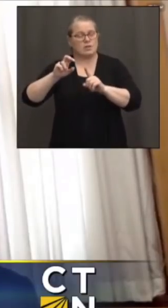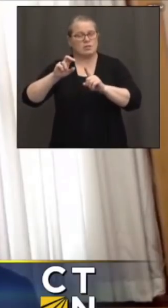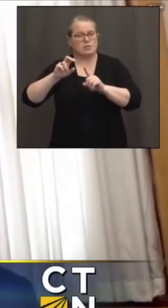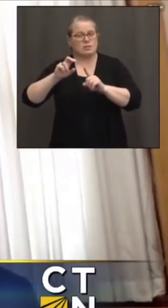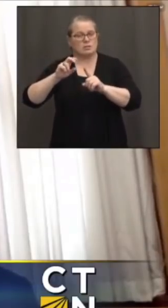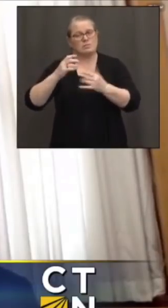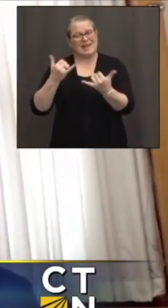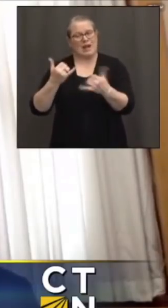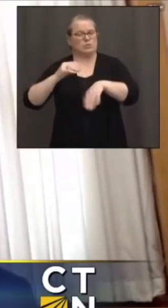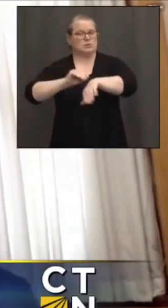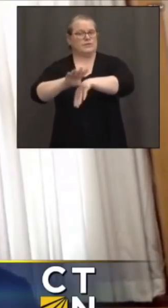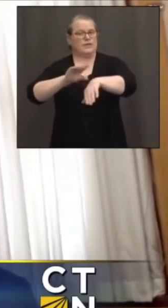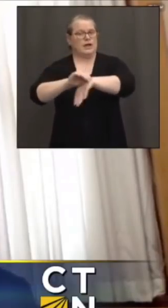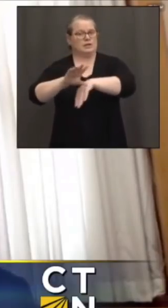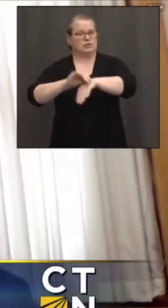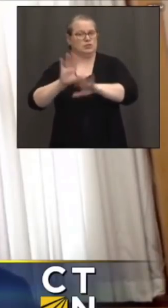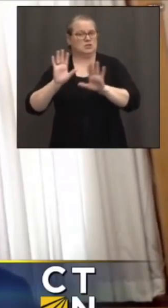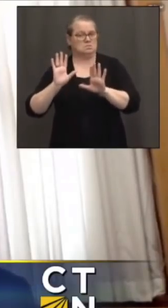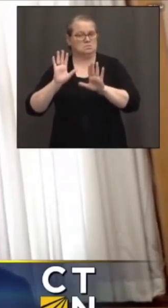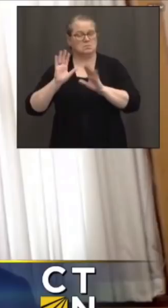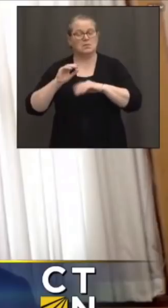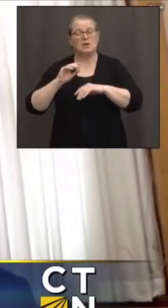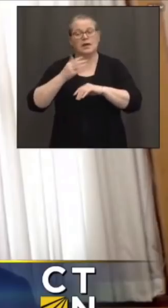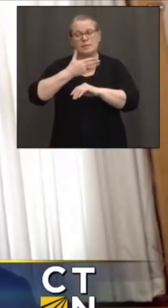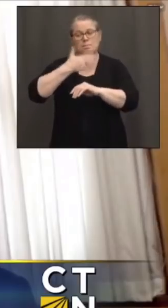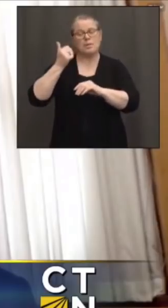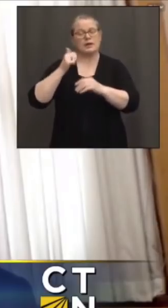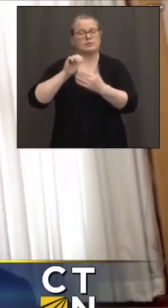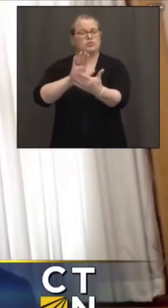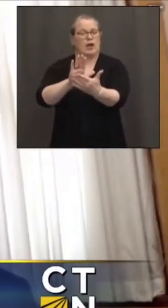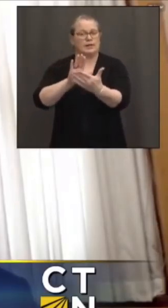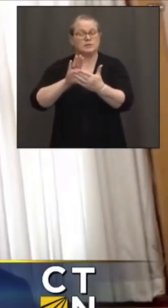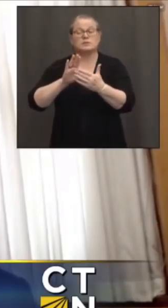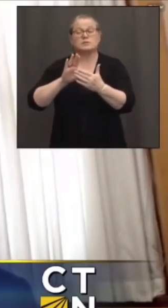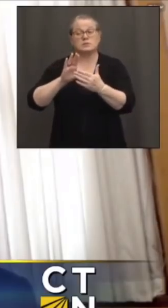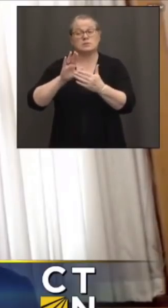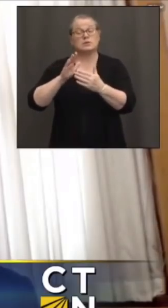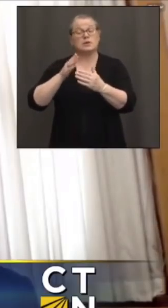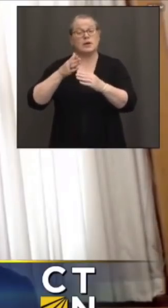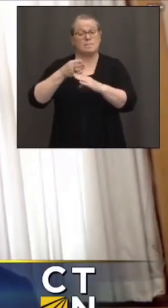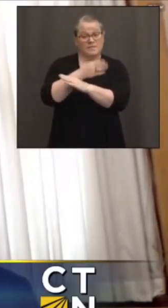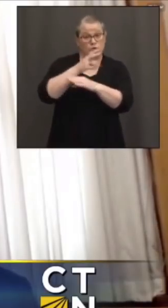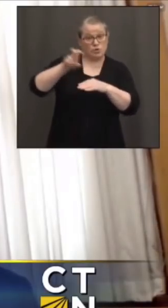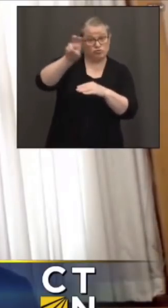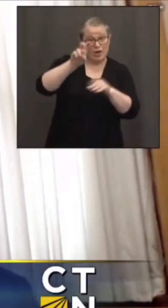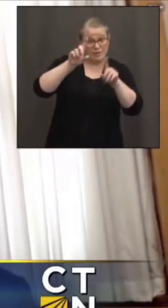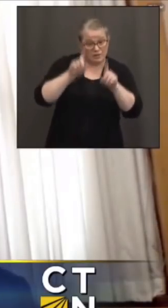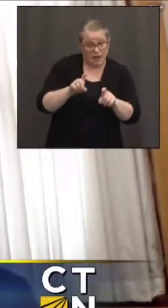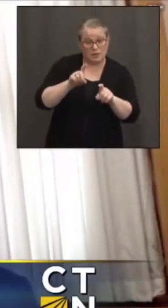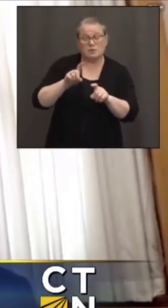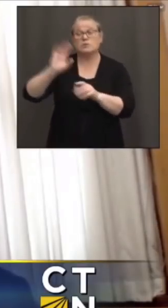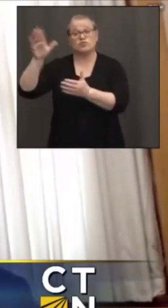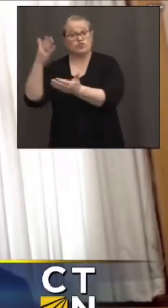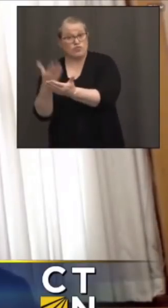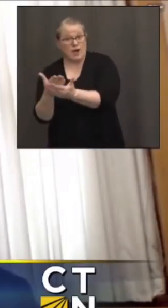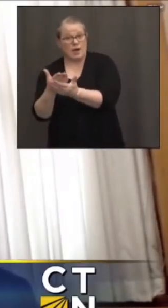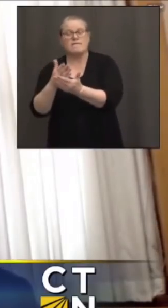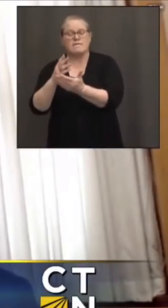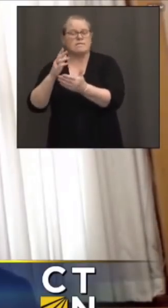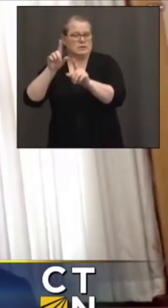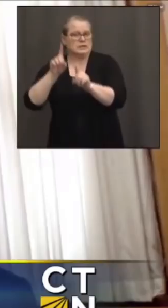best practices is to get tested before you travel, get tested when you get back. But primarily, the goal is here to get vaccinated.